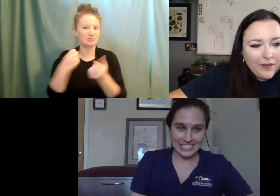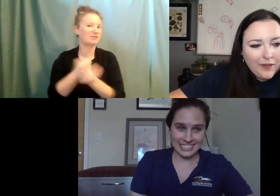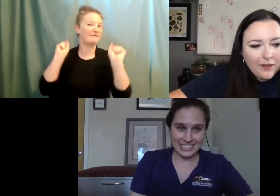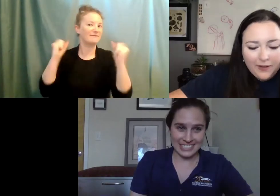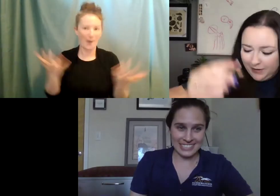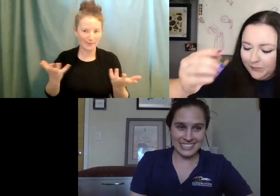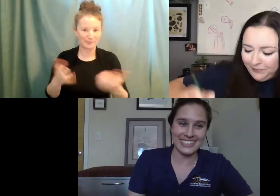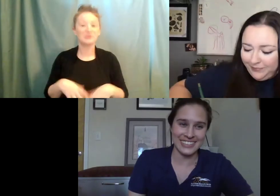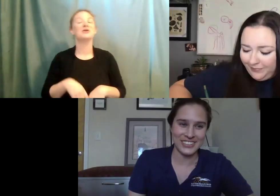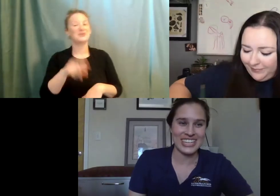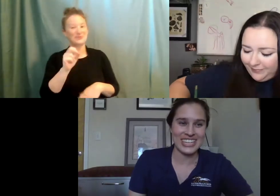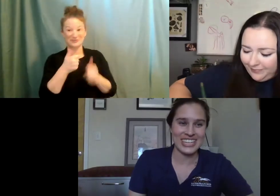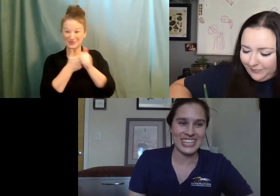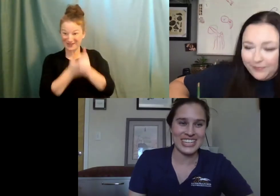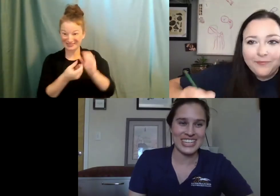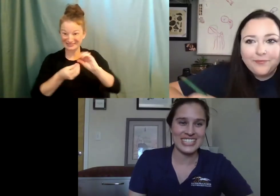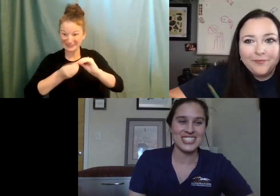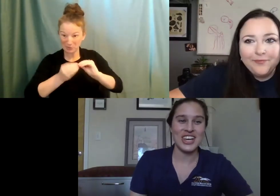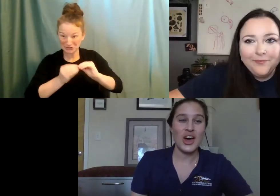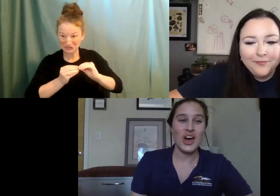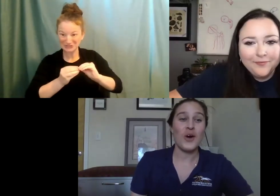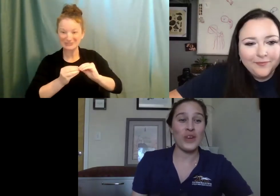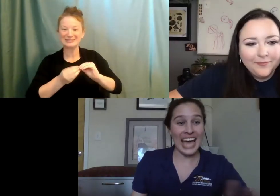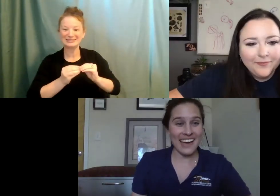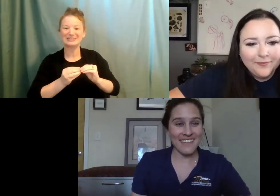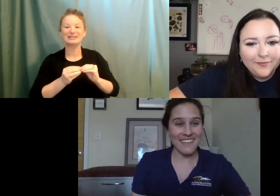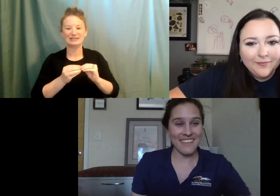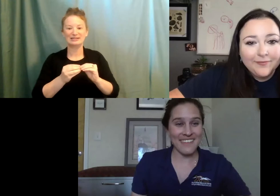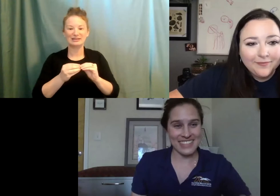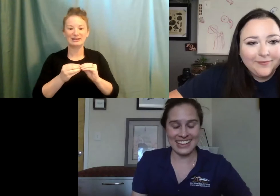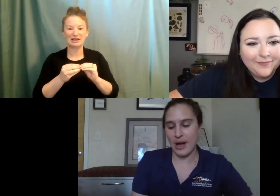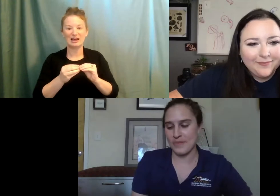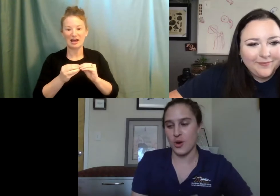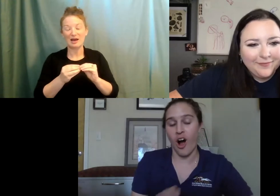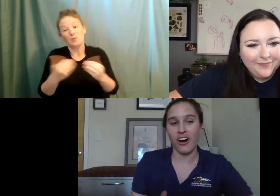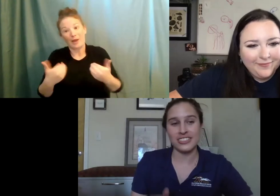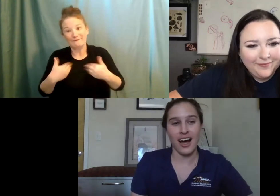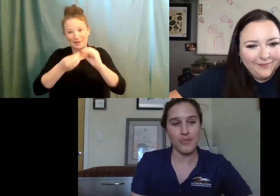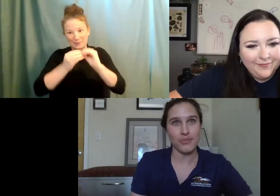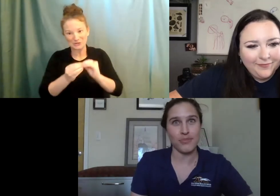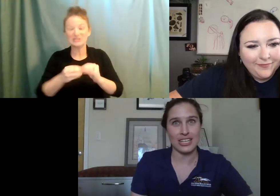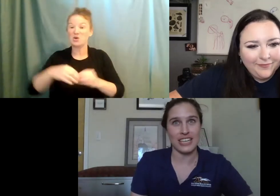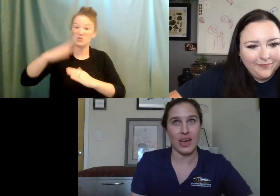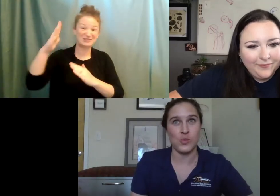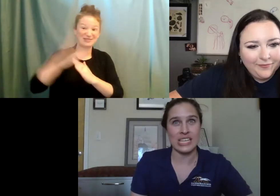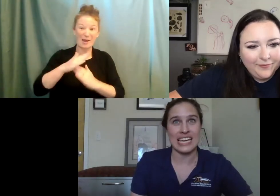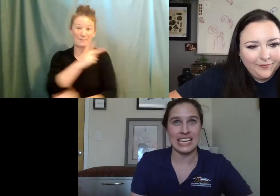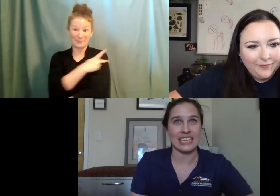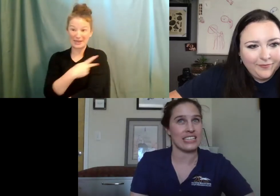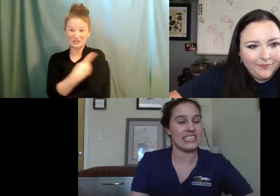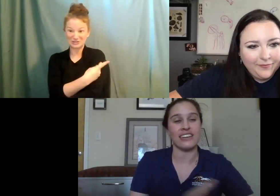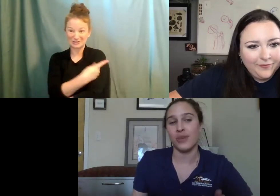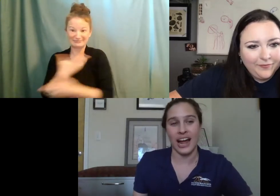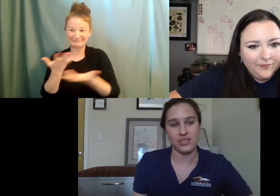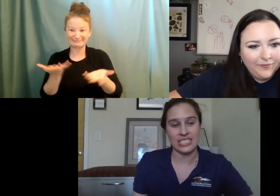statistics, which we have that, um, so our top patient that we take